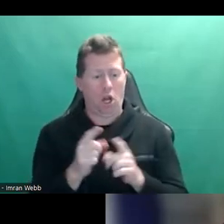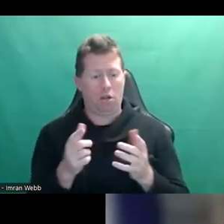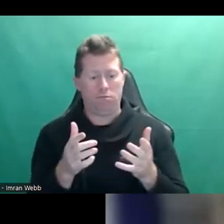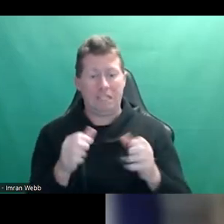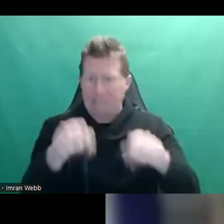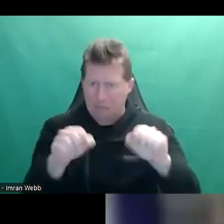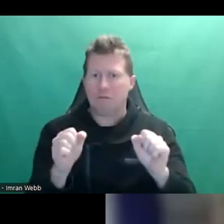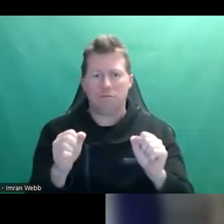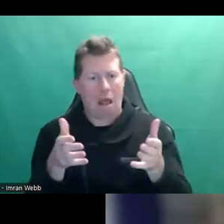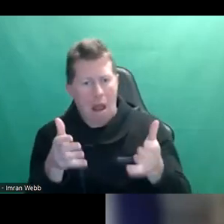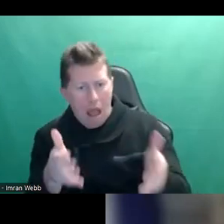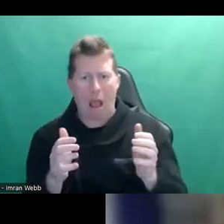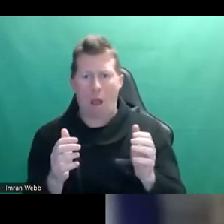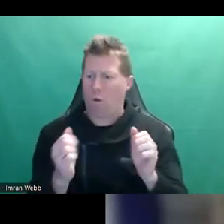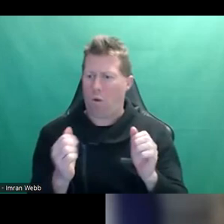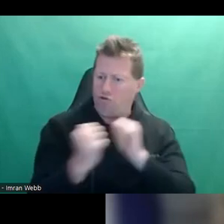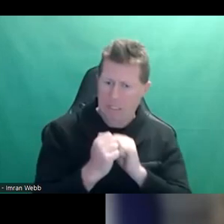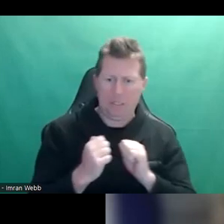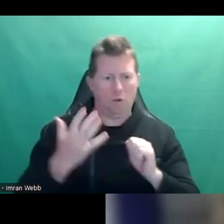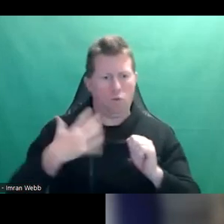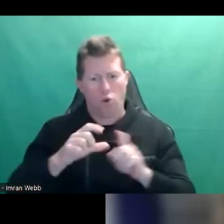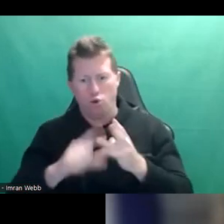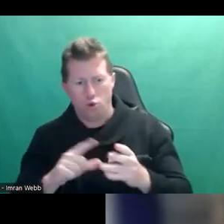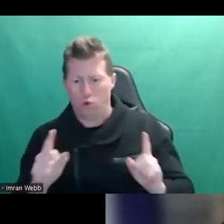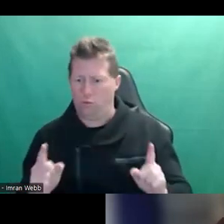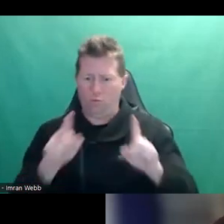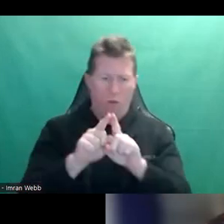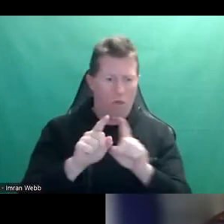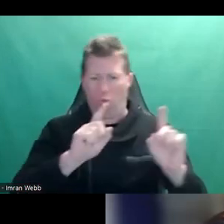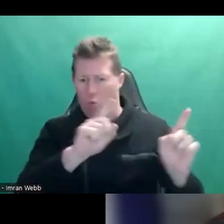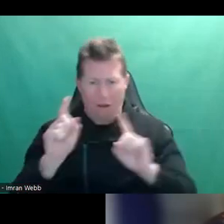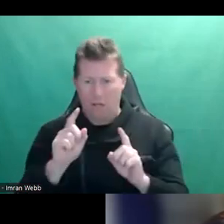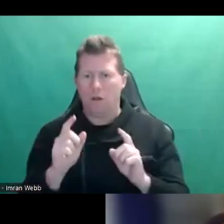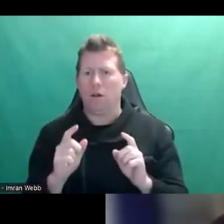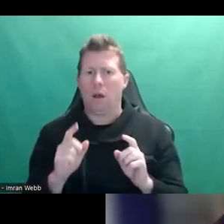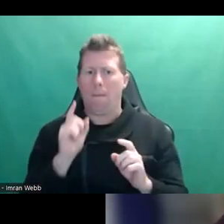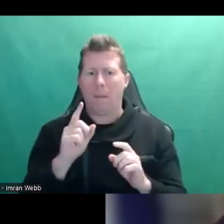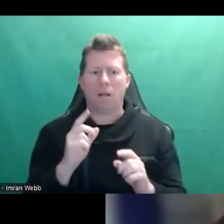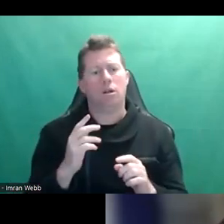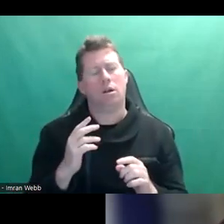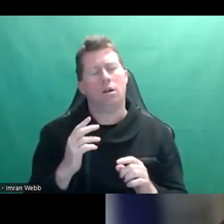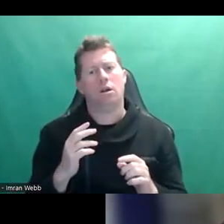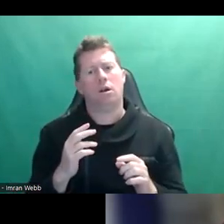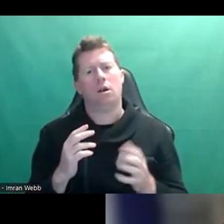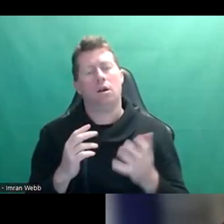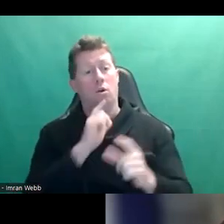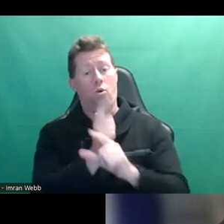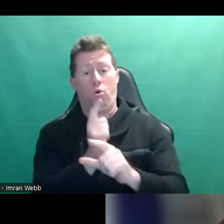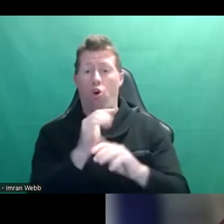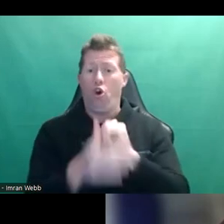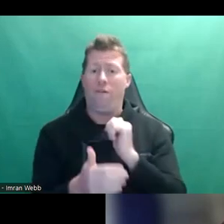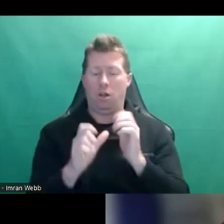giving permission. It's about an agreement to do something with another person. But when we're talking about